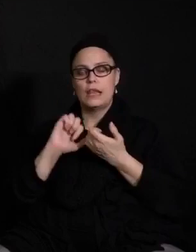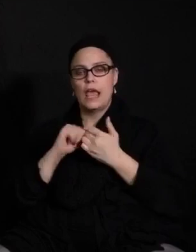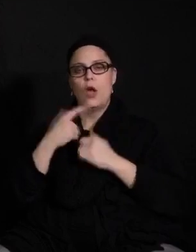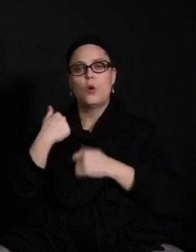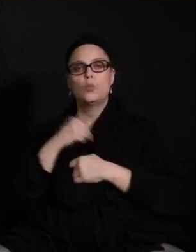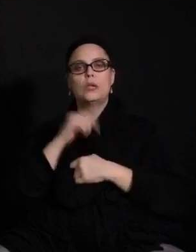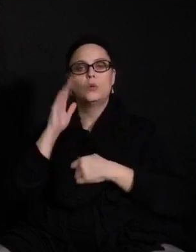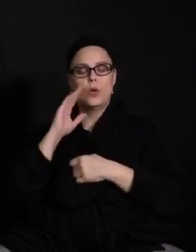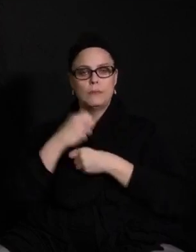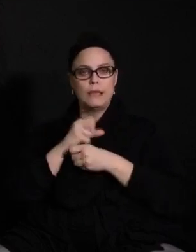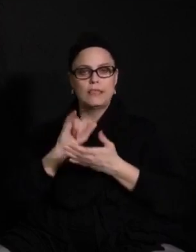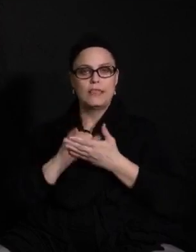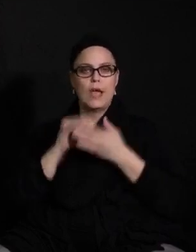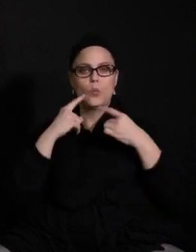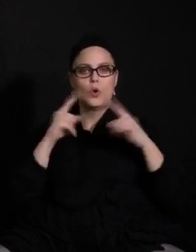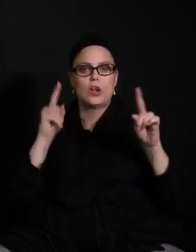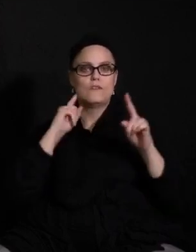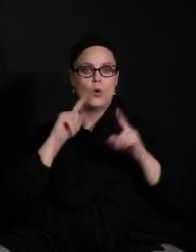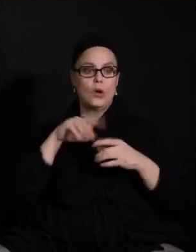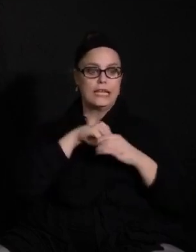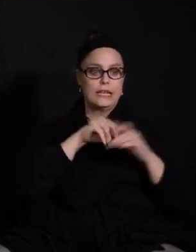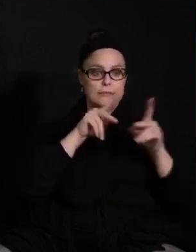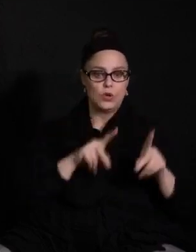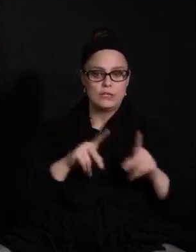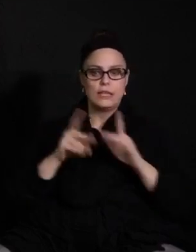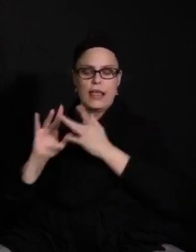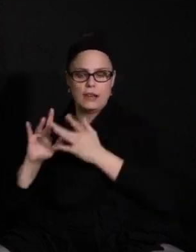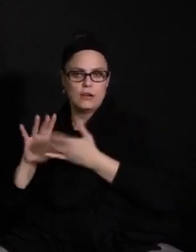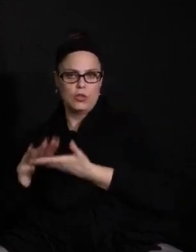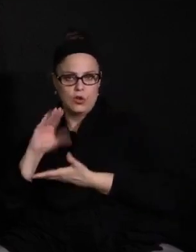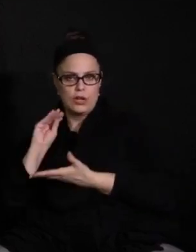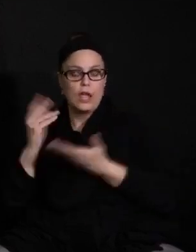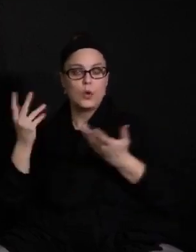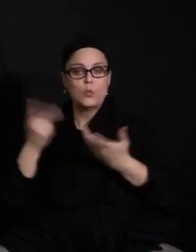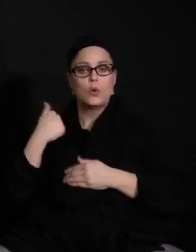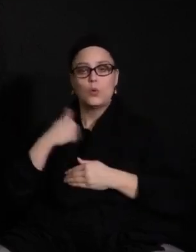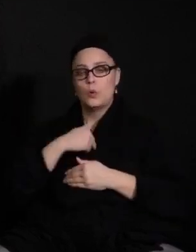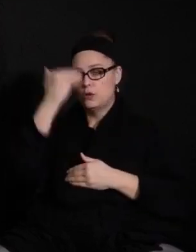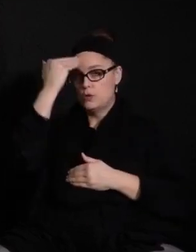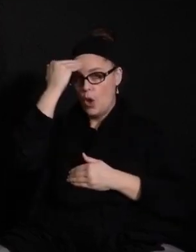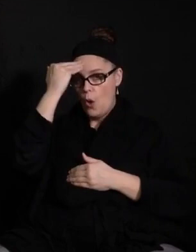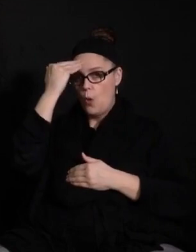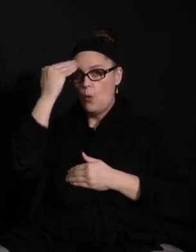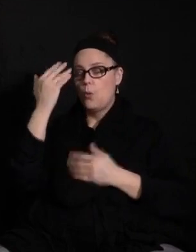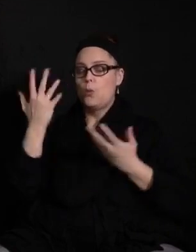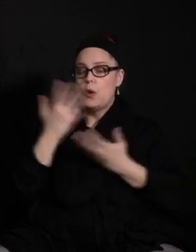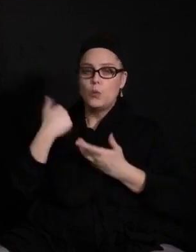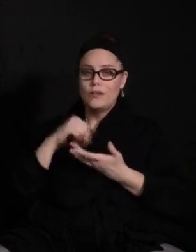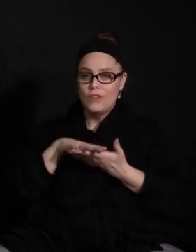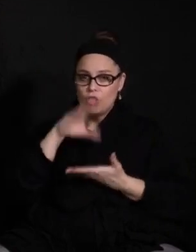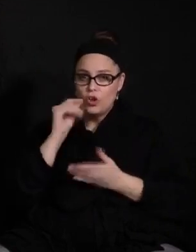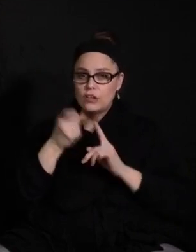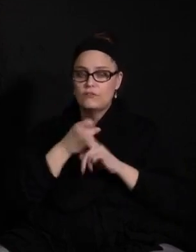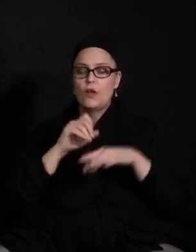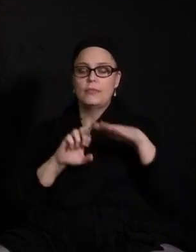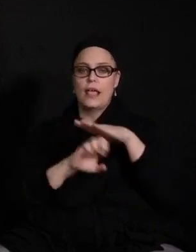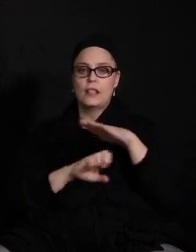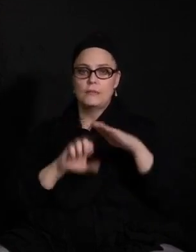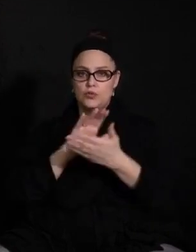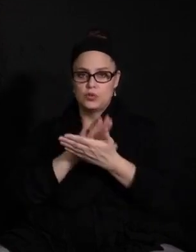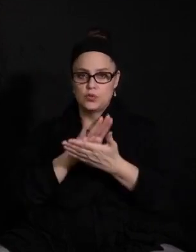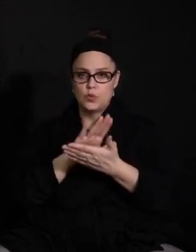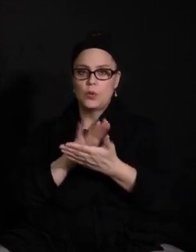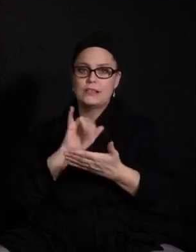for staffing in person as well as VLS. And what we know about or what we learned from elementary schools